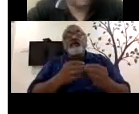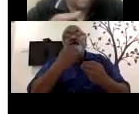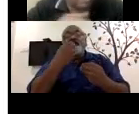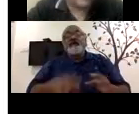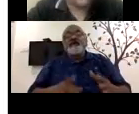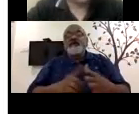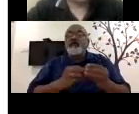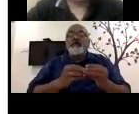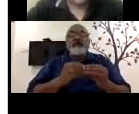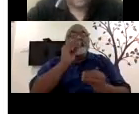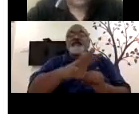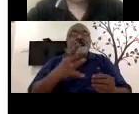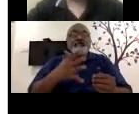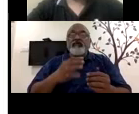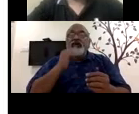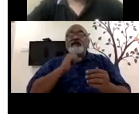get a job.